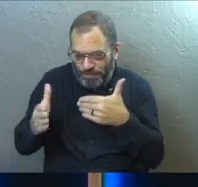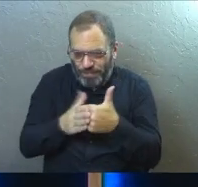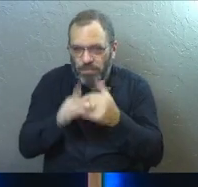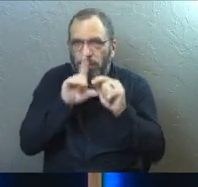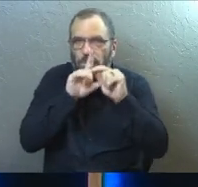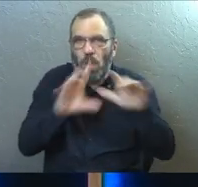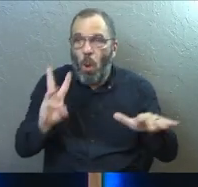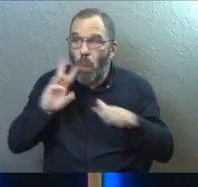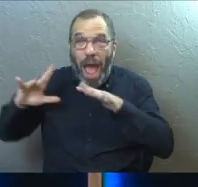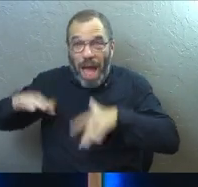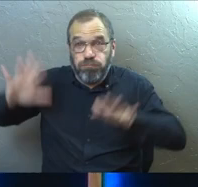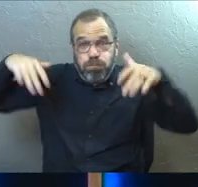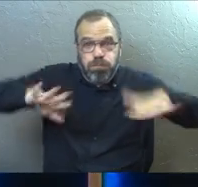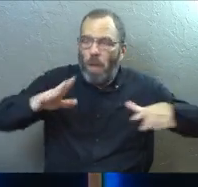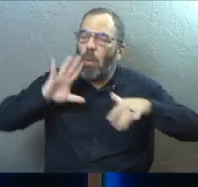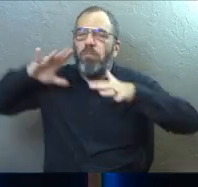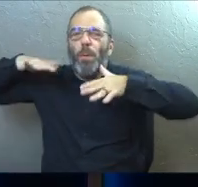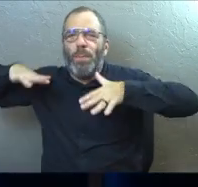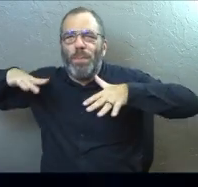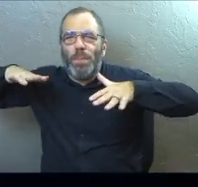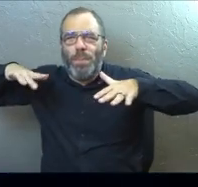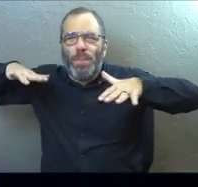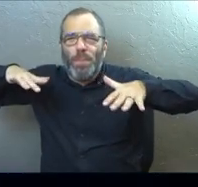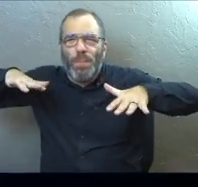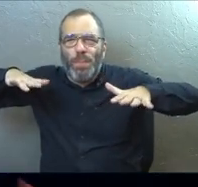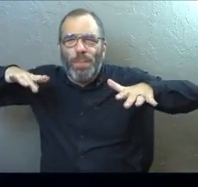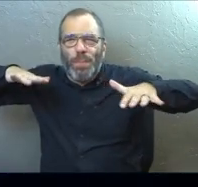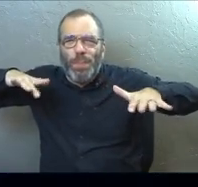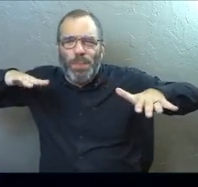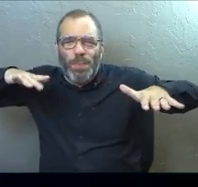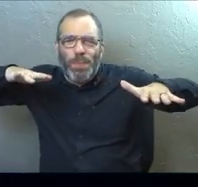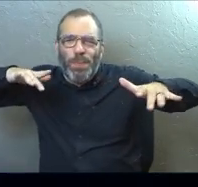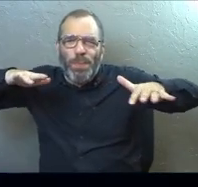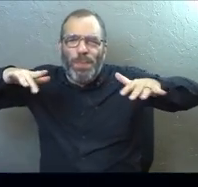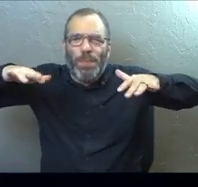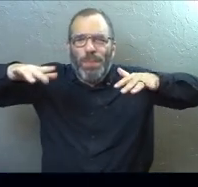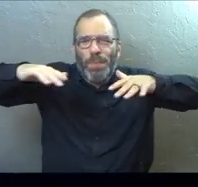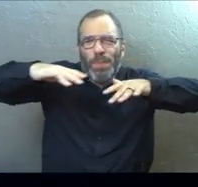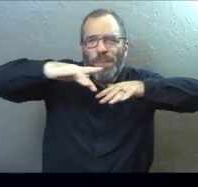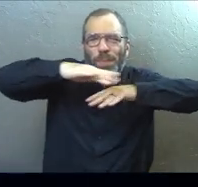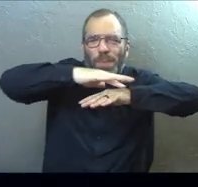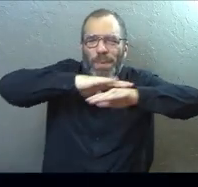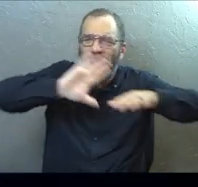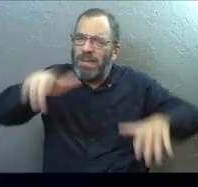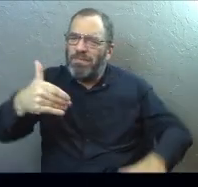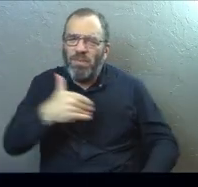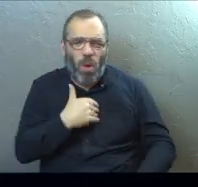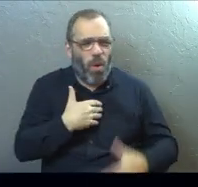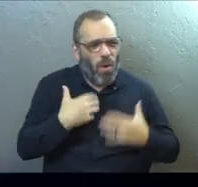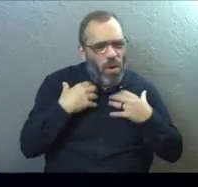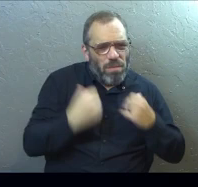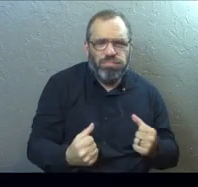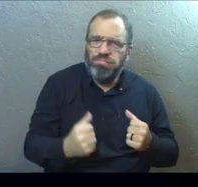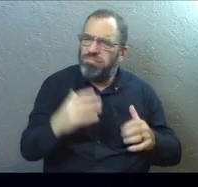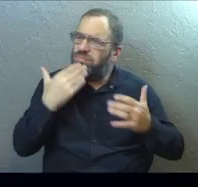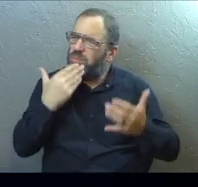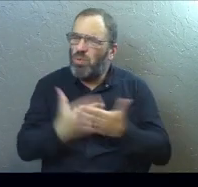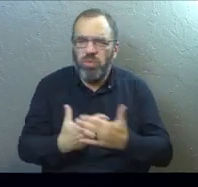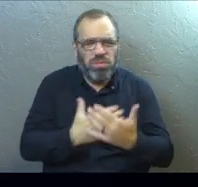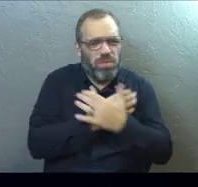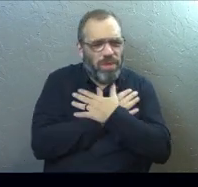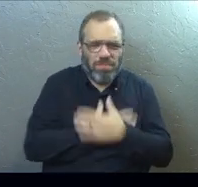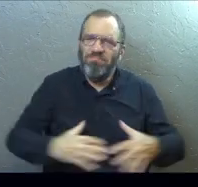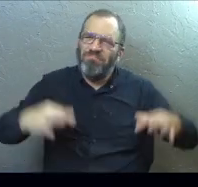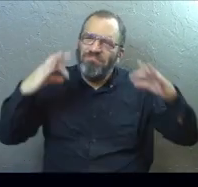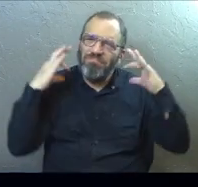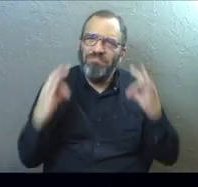quiet waters so that we can drink and everything is about rest. And he restores our soul. And that's all good and restful and all of